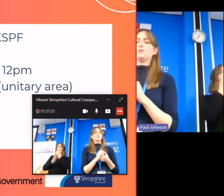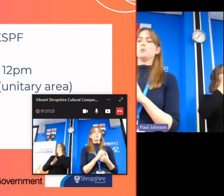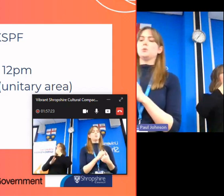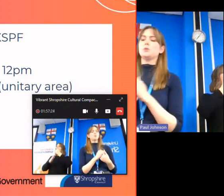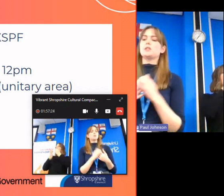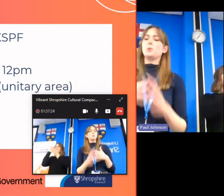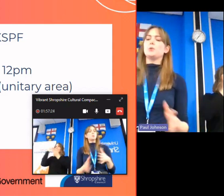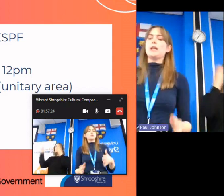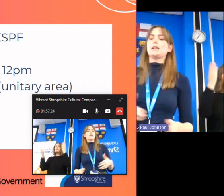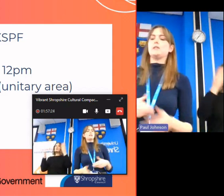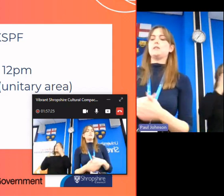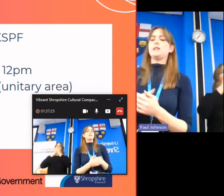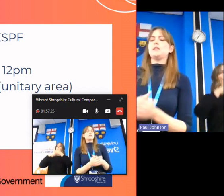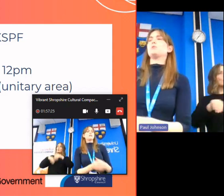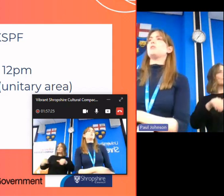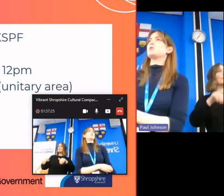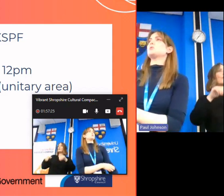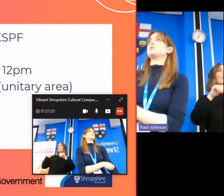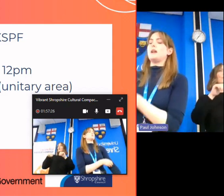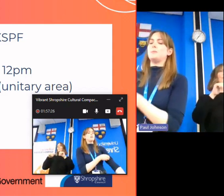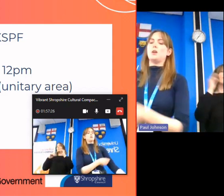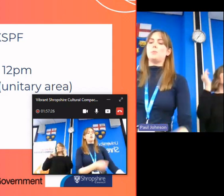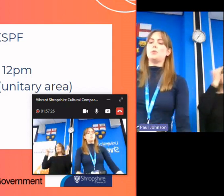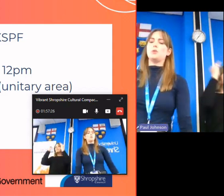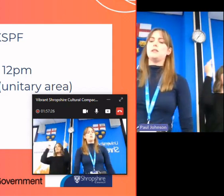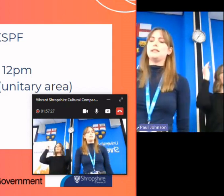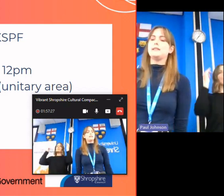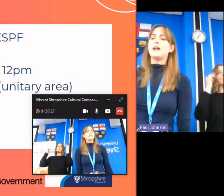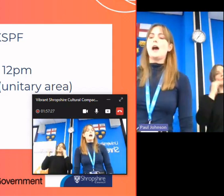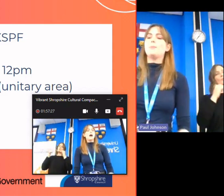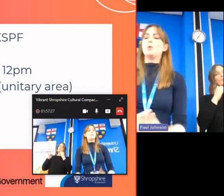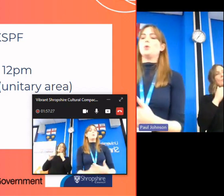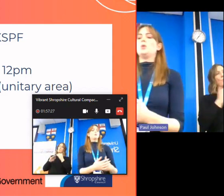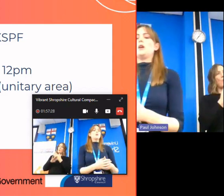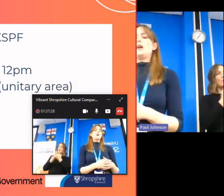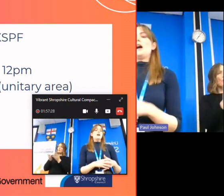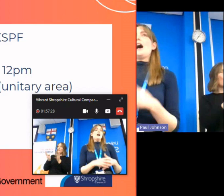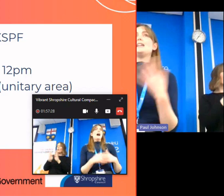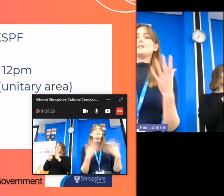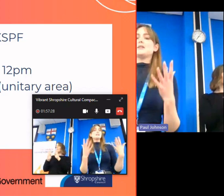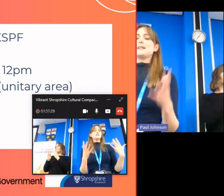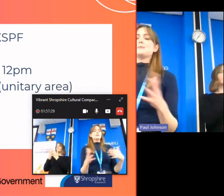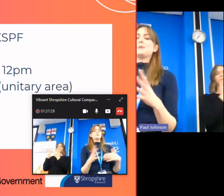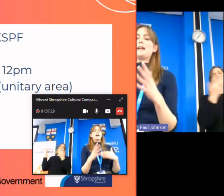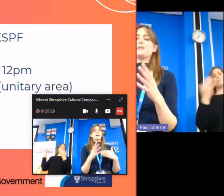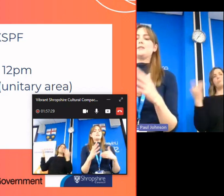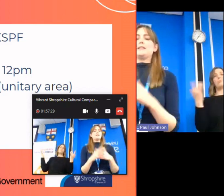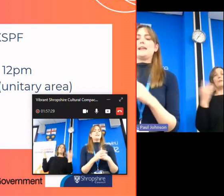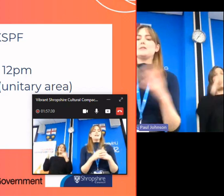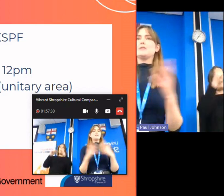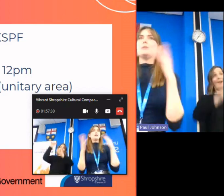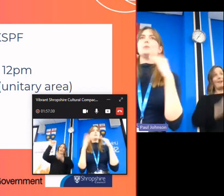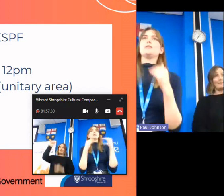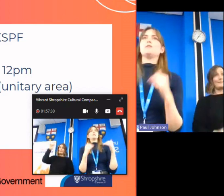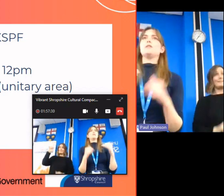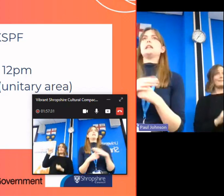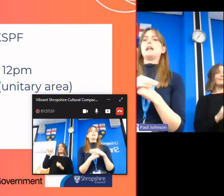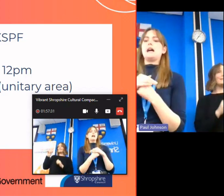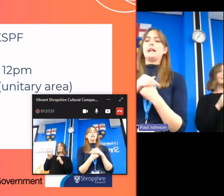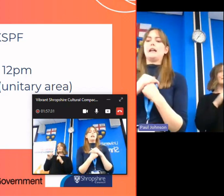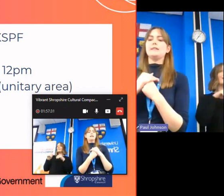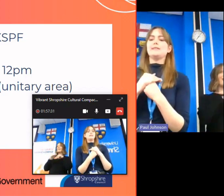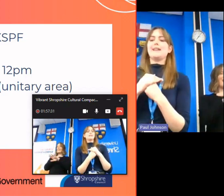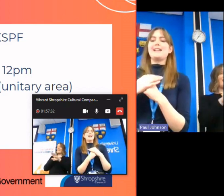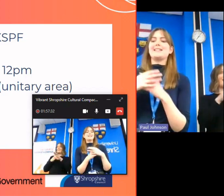festivals sporting activities professional development opportunities and more a list of acceptable activities is available in